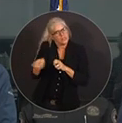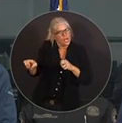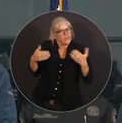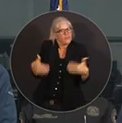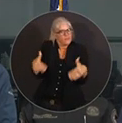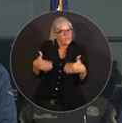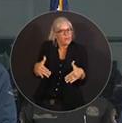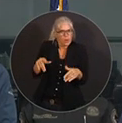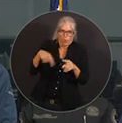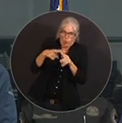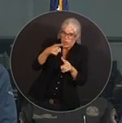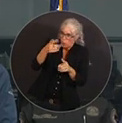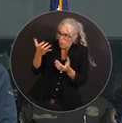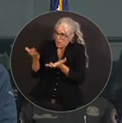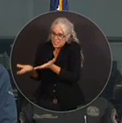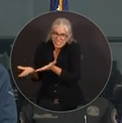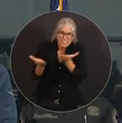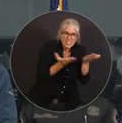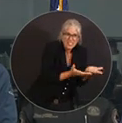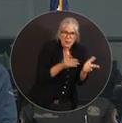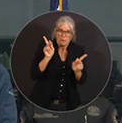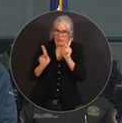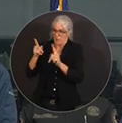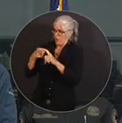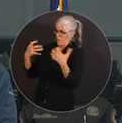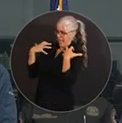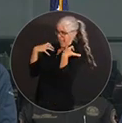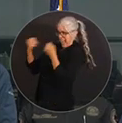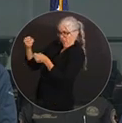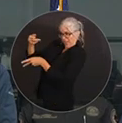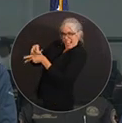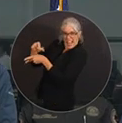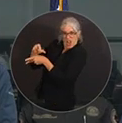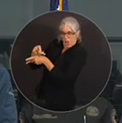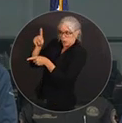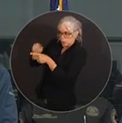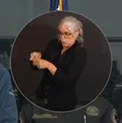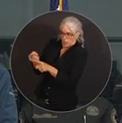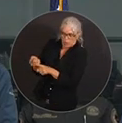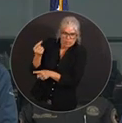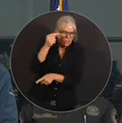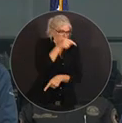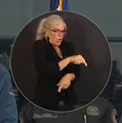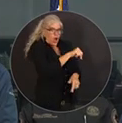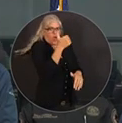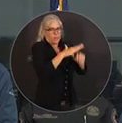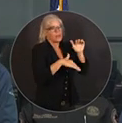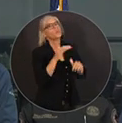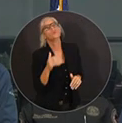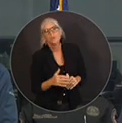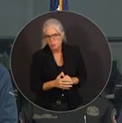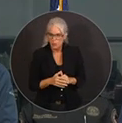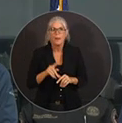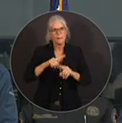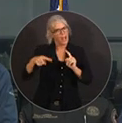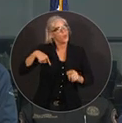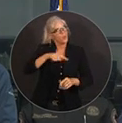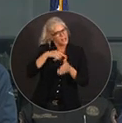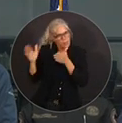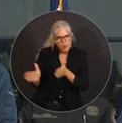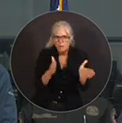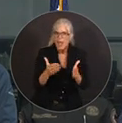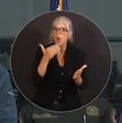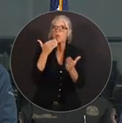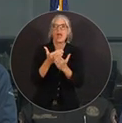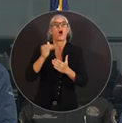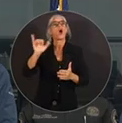evacuating people out of health care facilities. So as we prepare for Hurricane Milton, we are also mindful that we have a lot